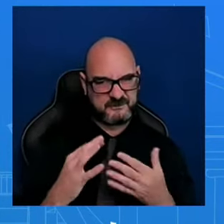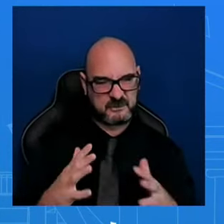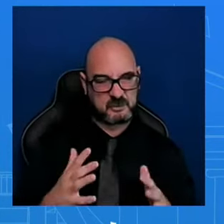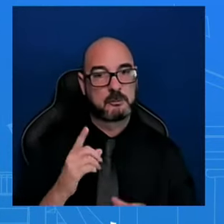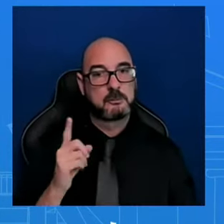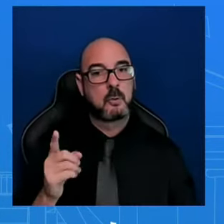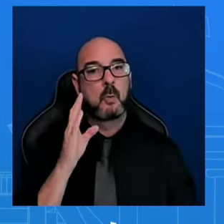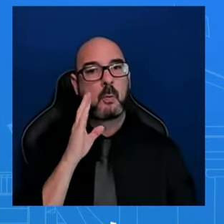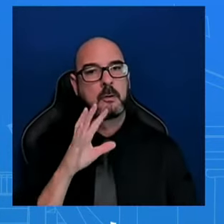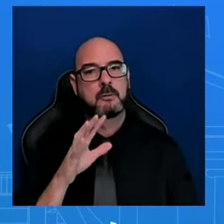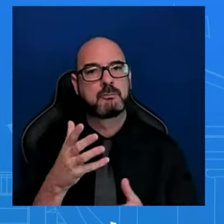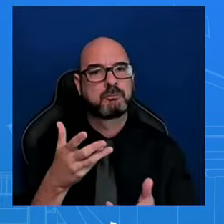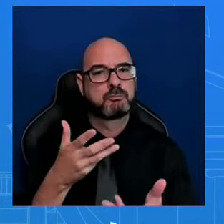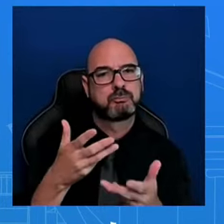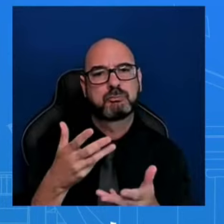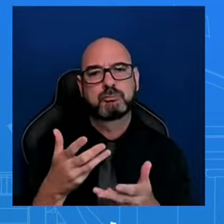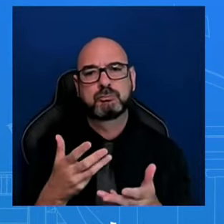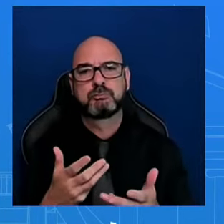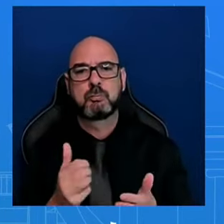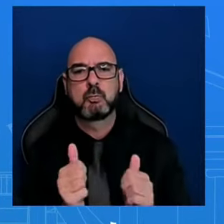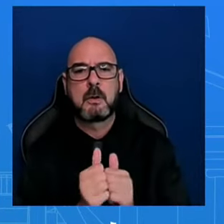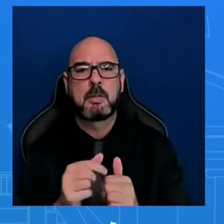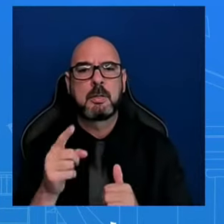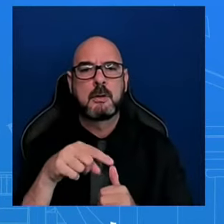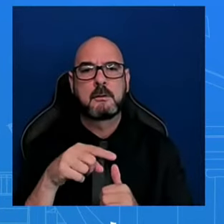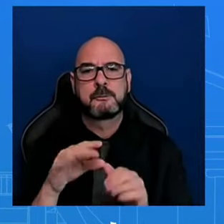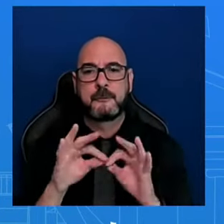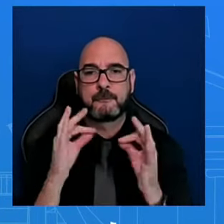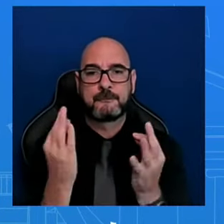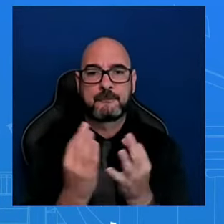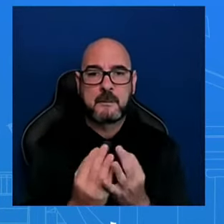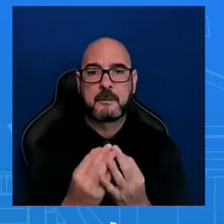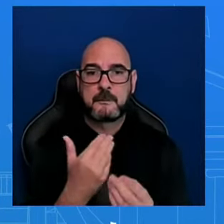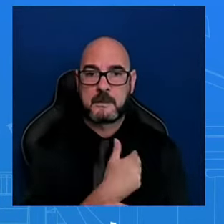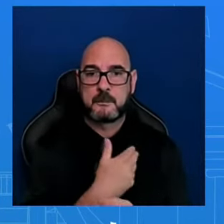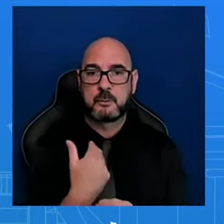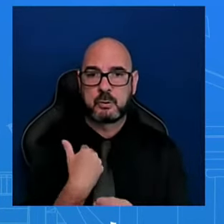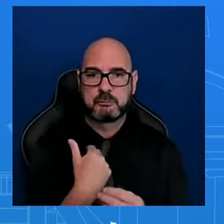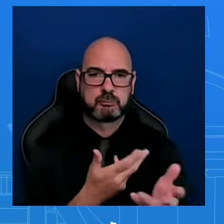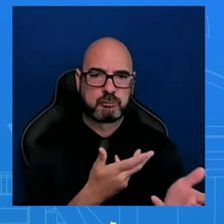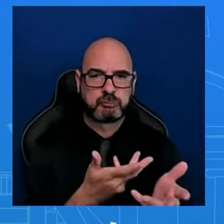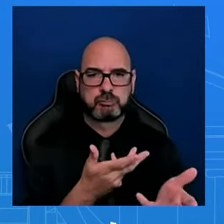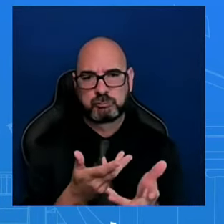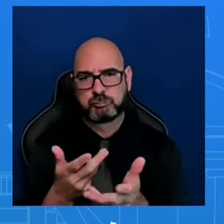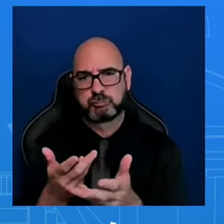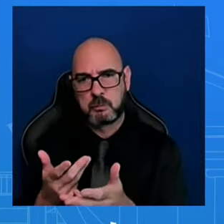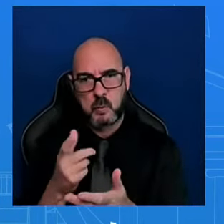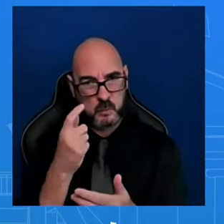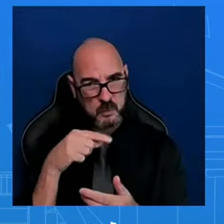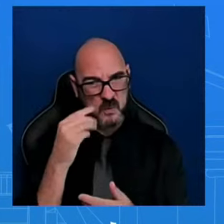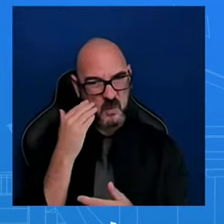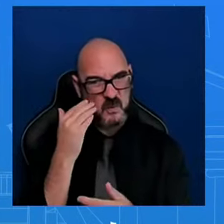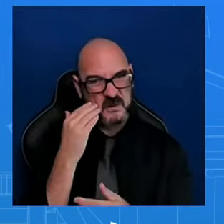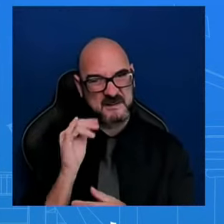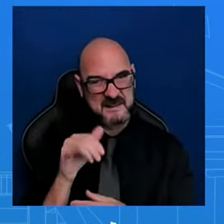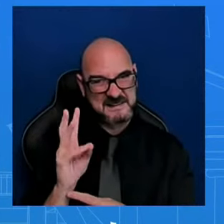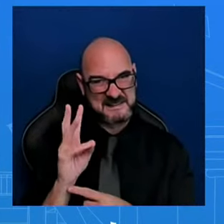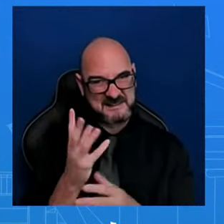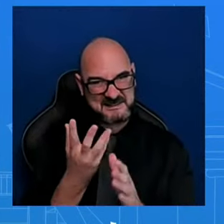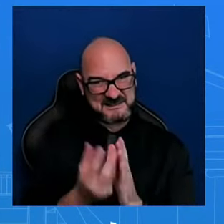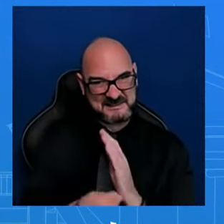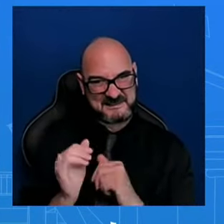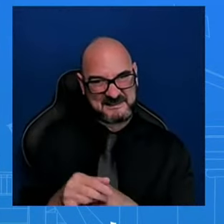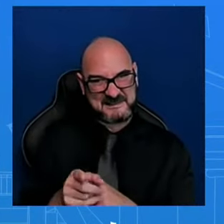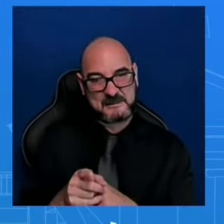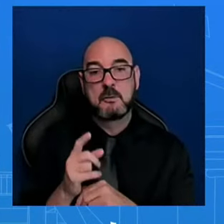We lost, as you know—we lost lives on that night. And the president, as he does, he understands what it